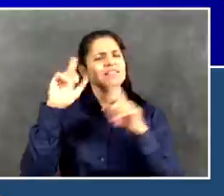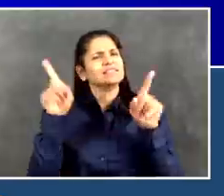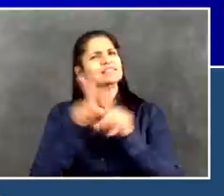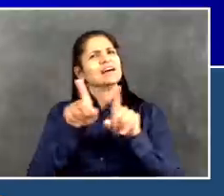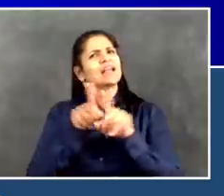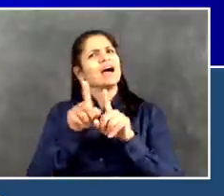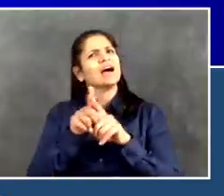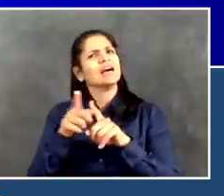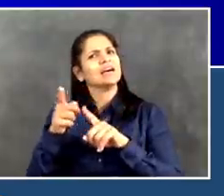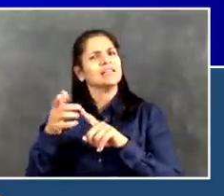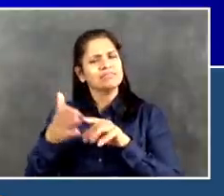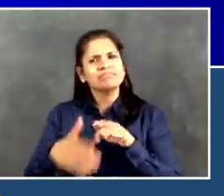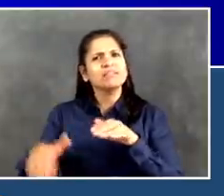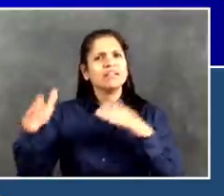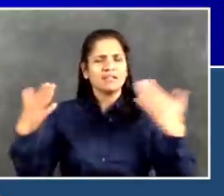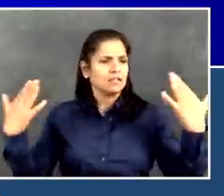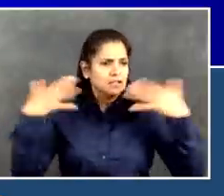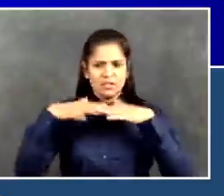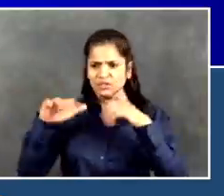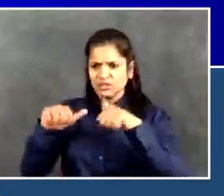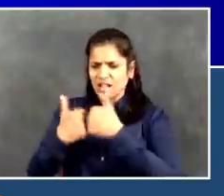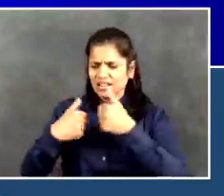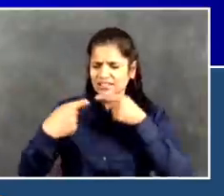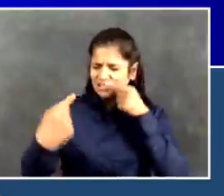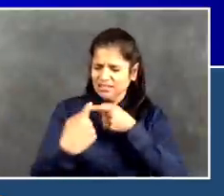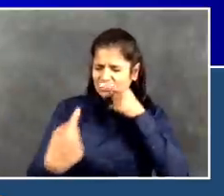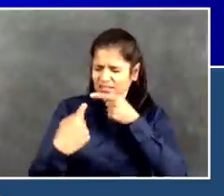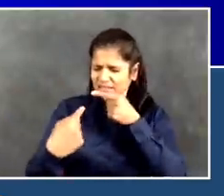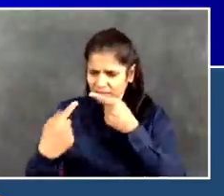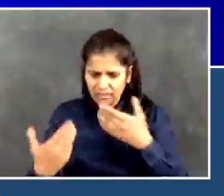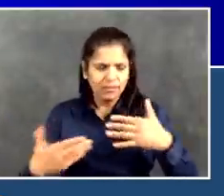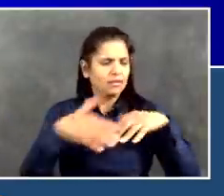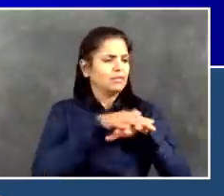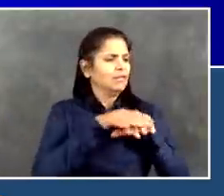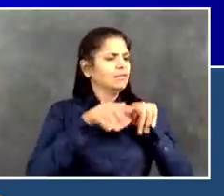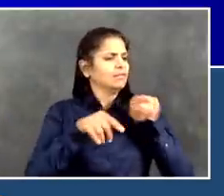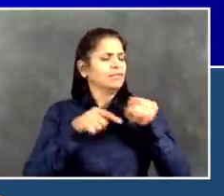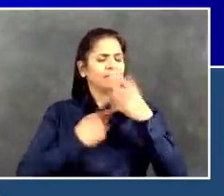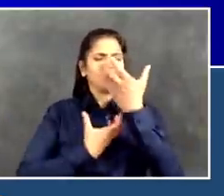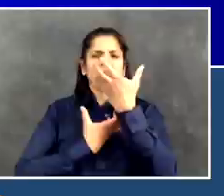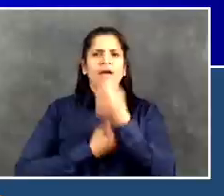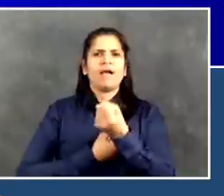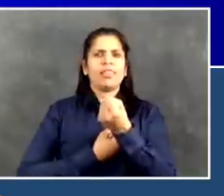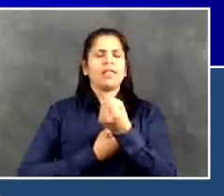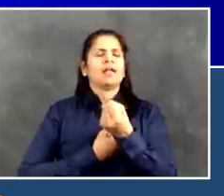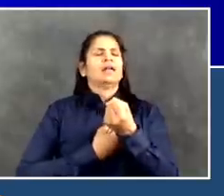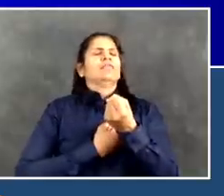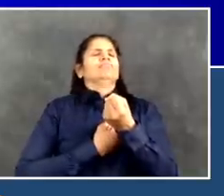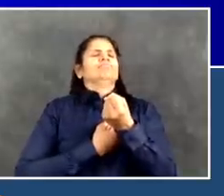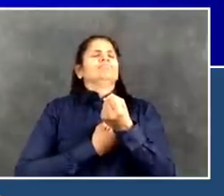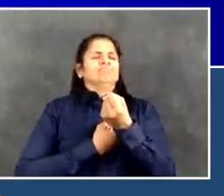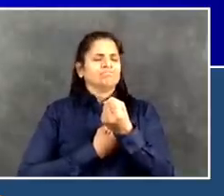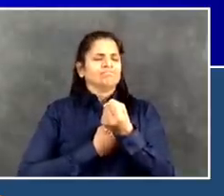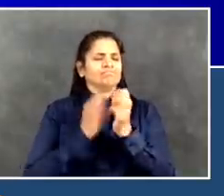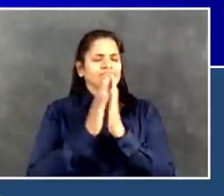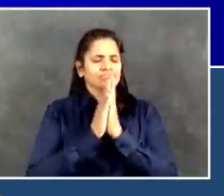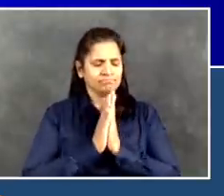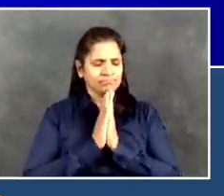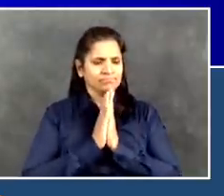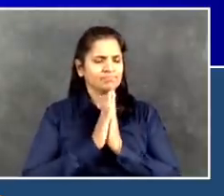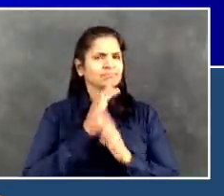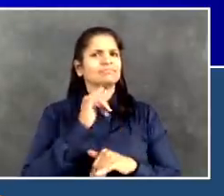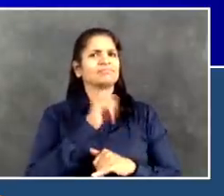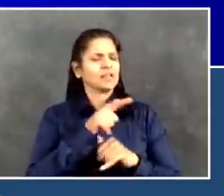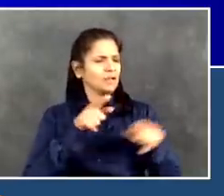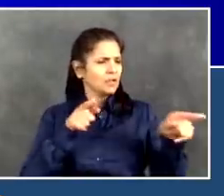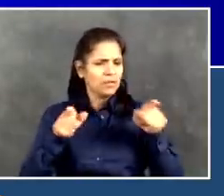about it, that the power and the meaning of those holidays really came through in some ways even more